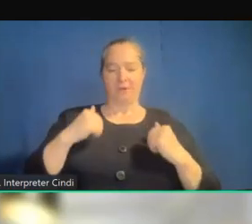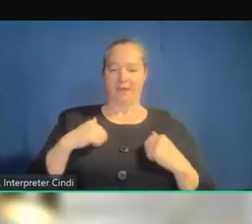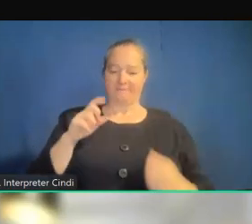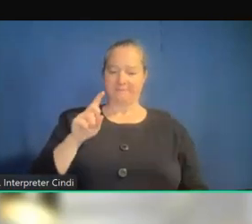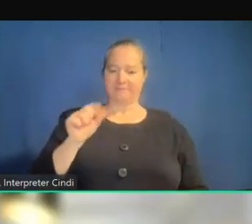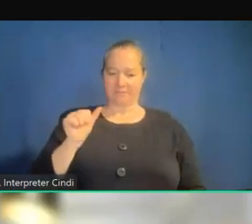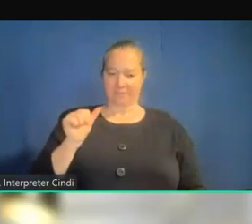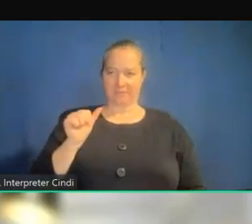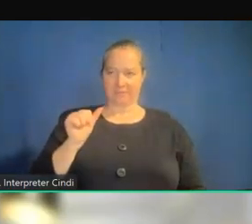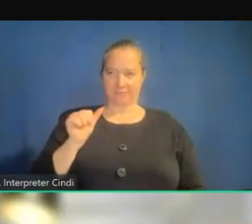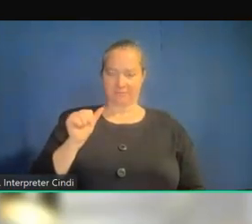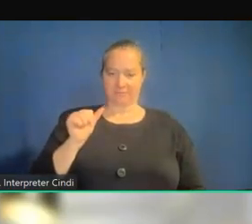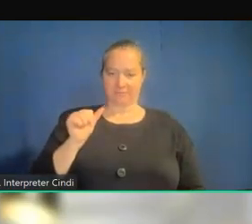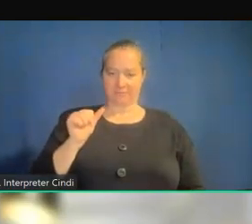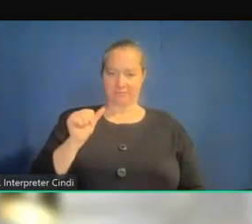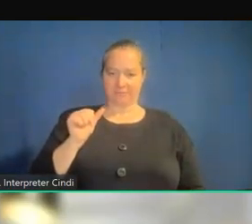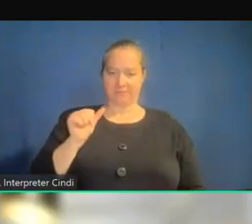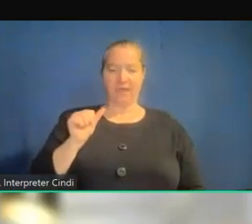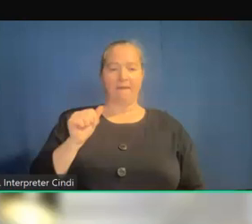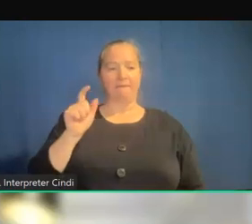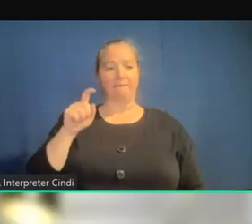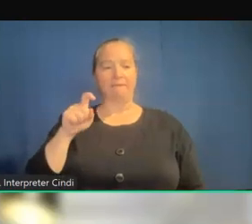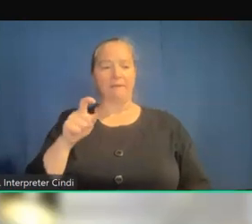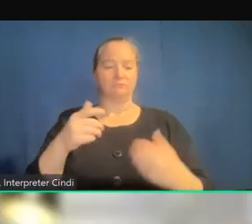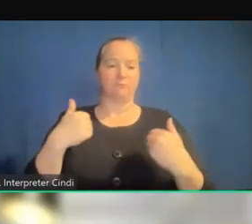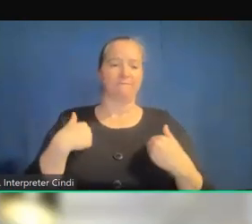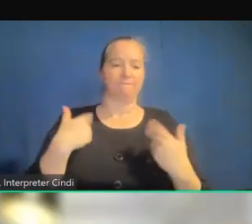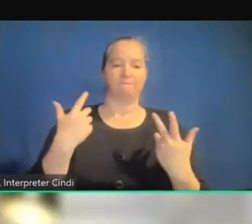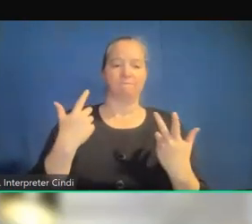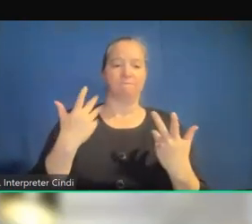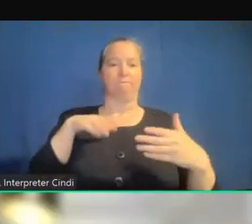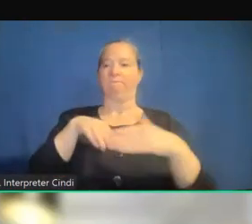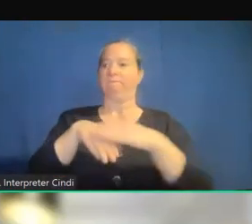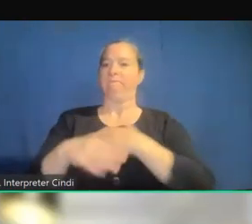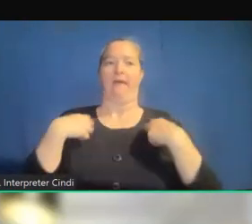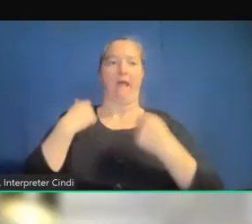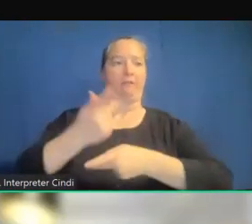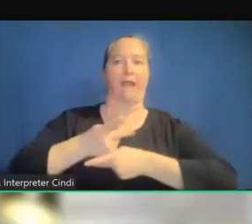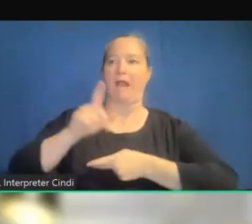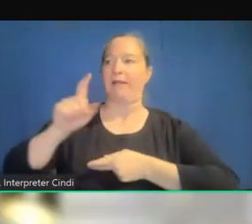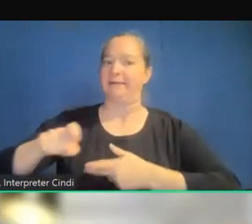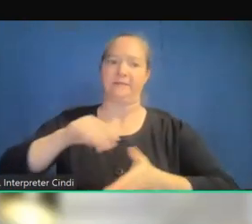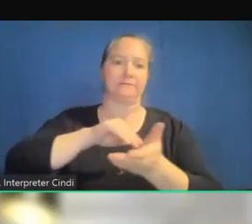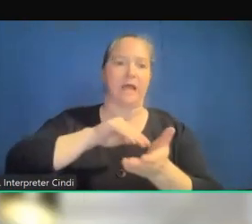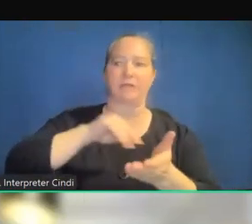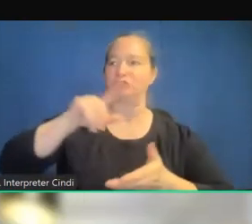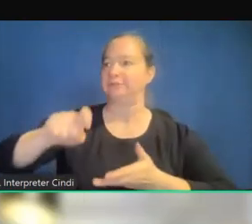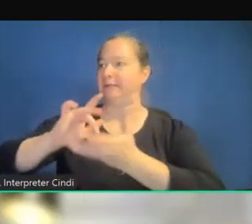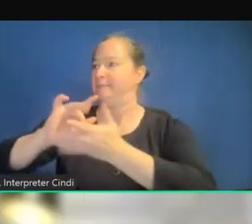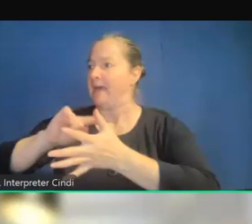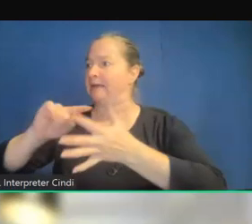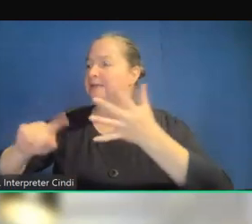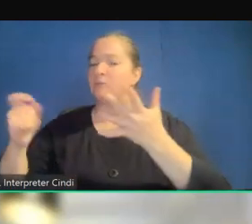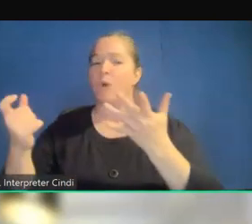when needing to access health care. So a few of those barriers can include, you know, physical,